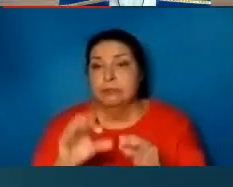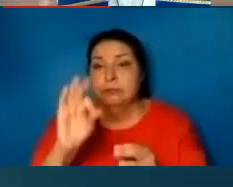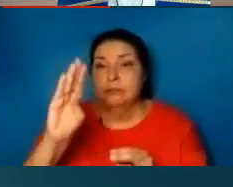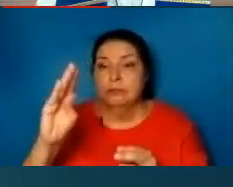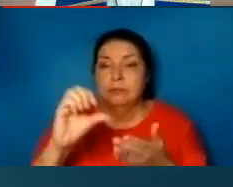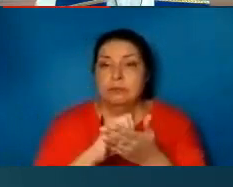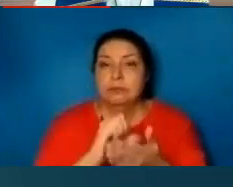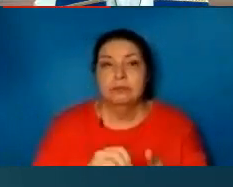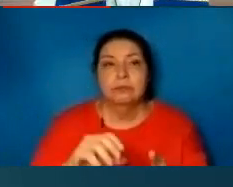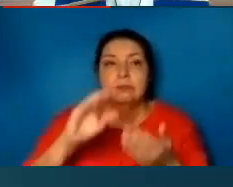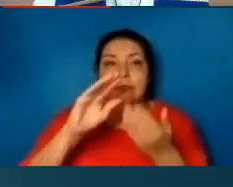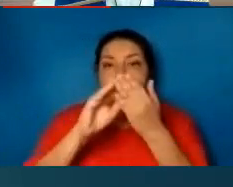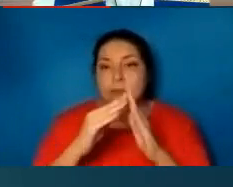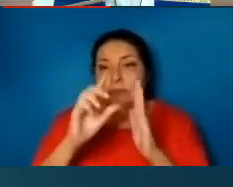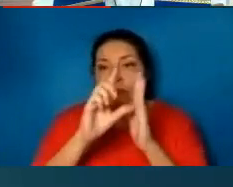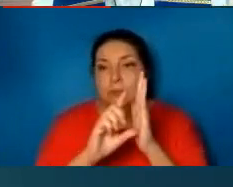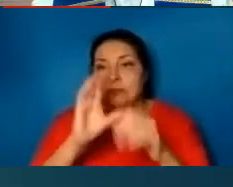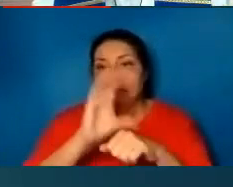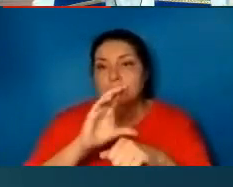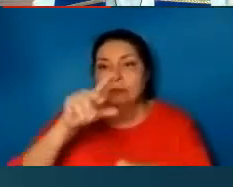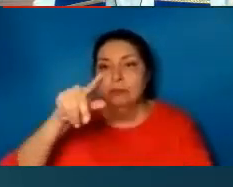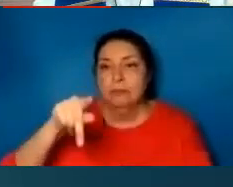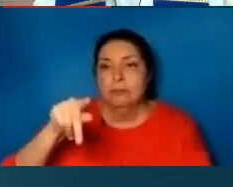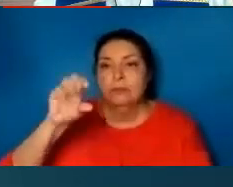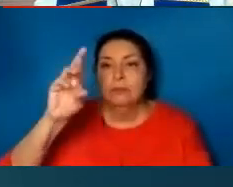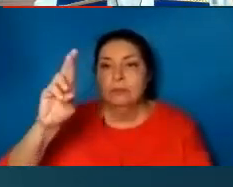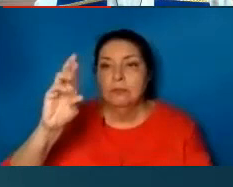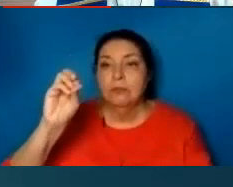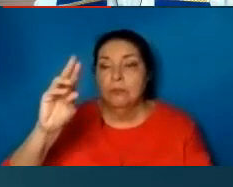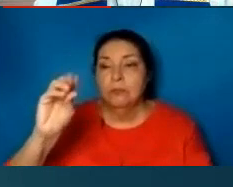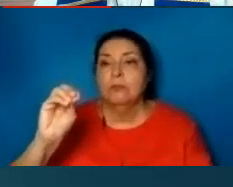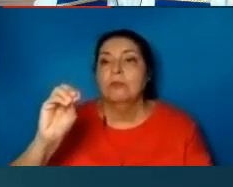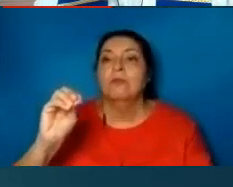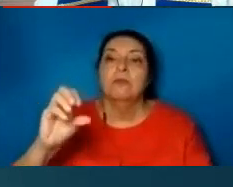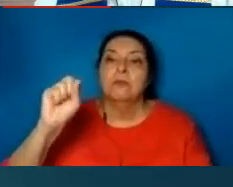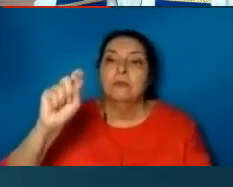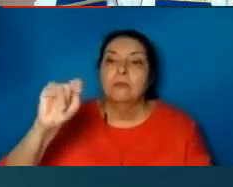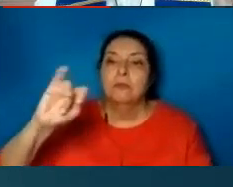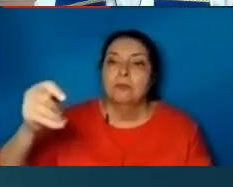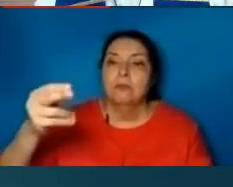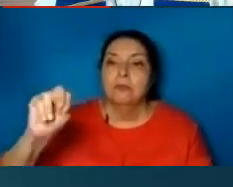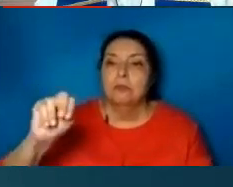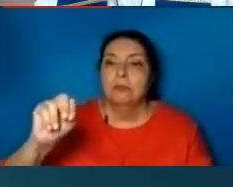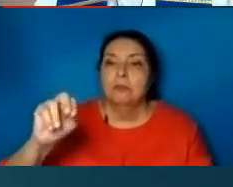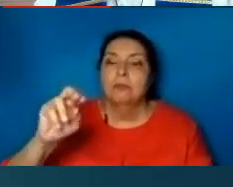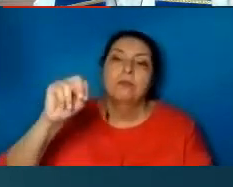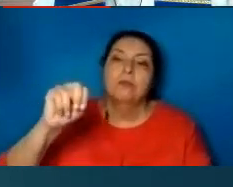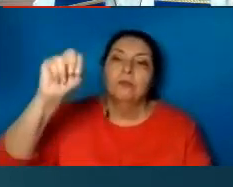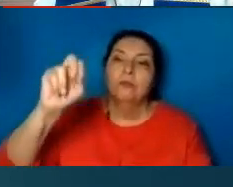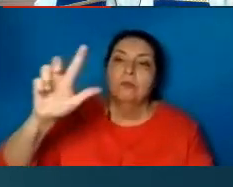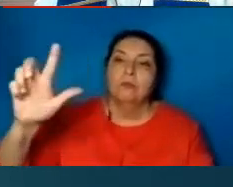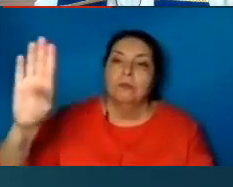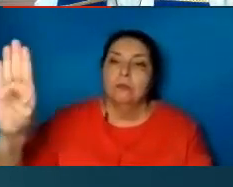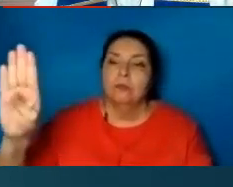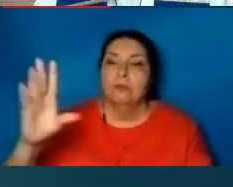Lutheran Church of Pico Rivera or St. John's Lutheran Church, North Long Beach. Please join in wherever you are on the responsive